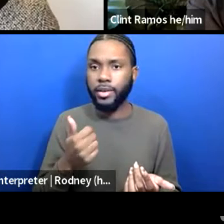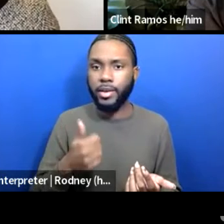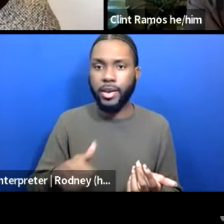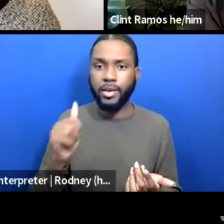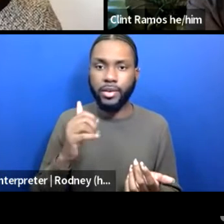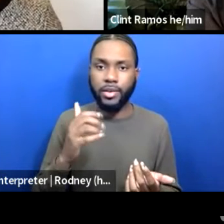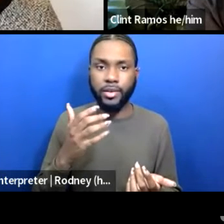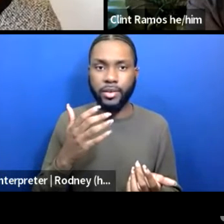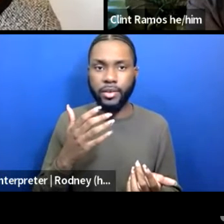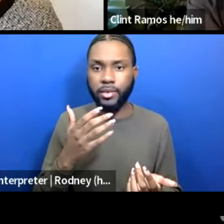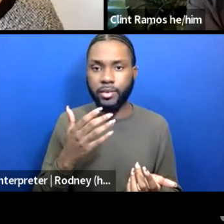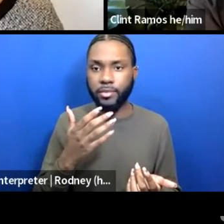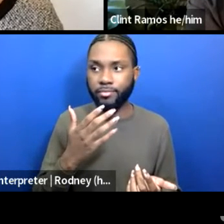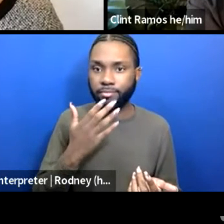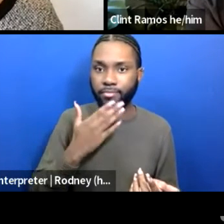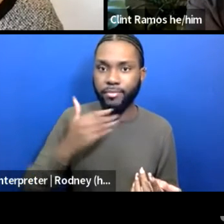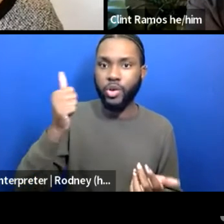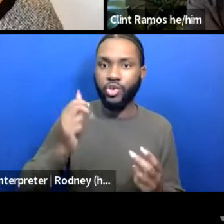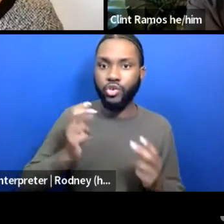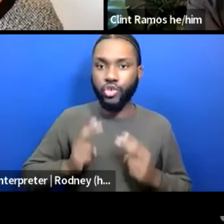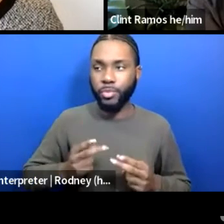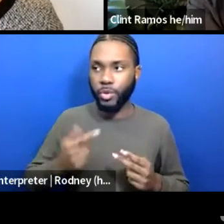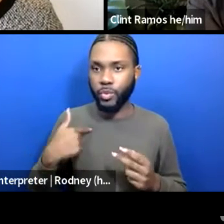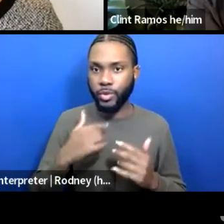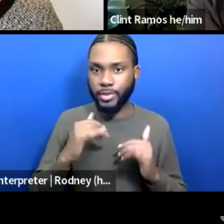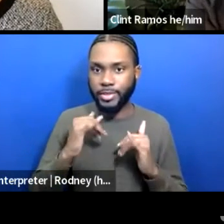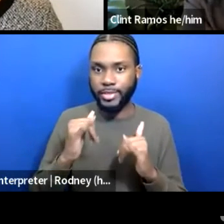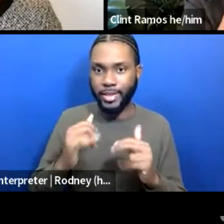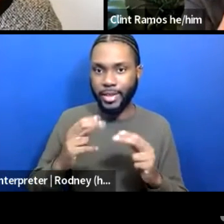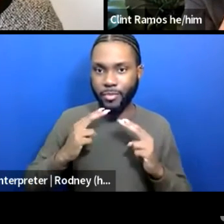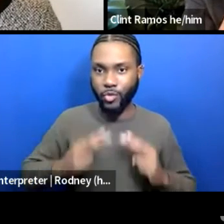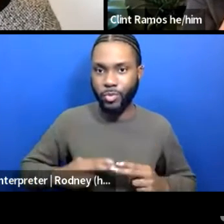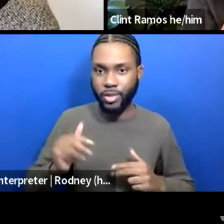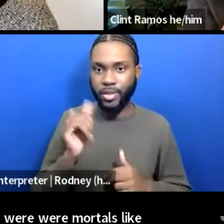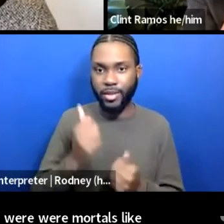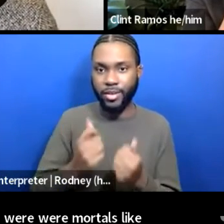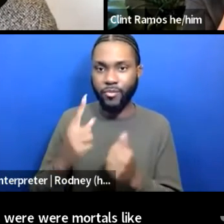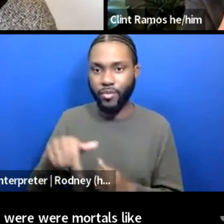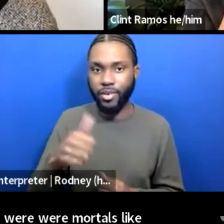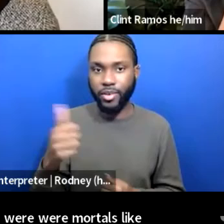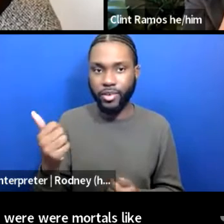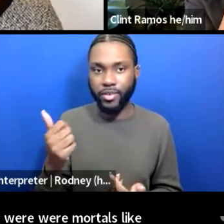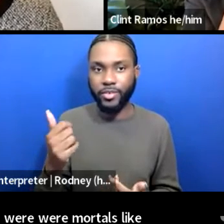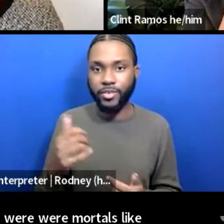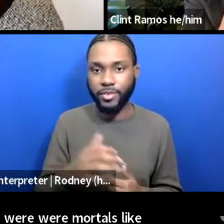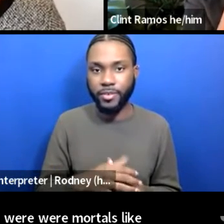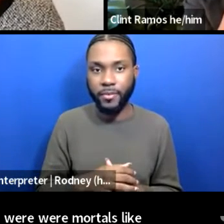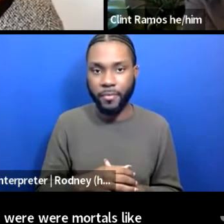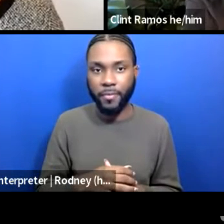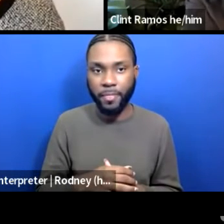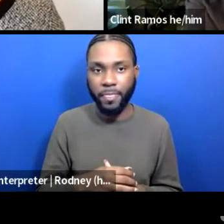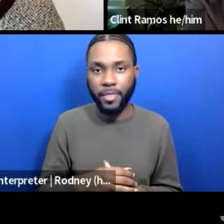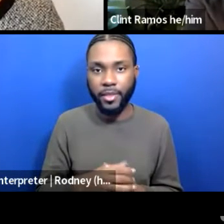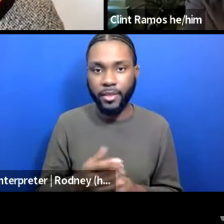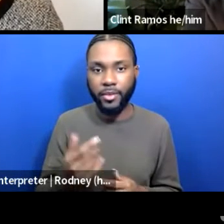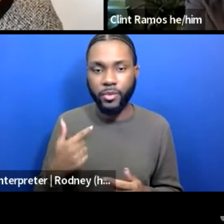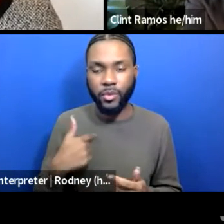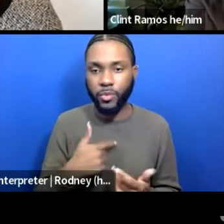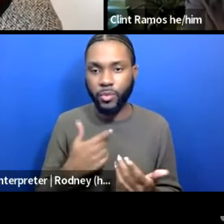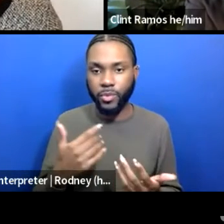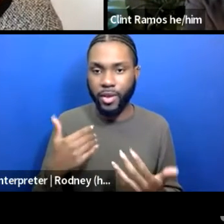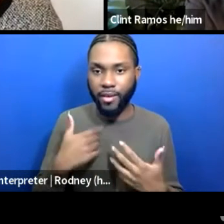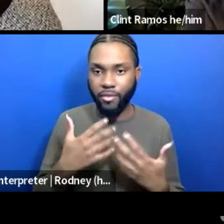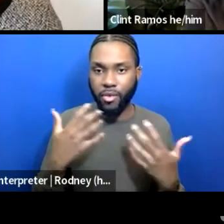humans. We're mortals like everyone else. We only have so much physical and mental